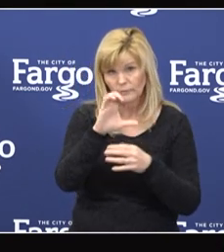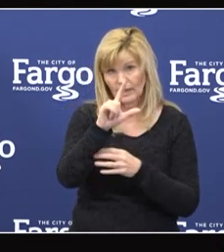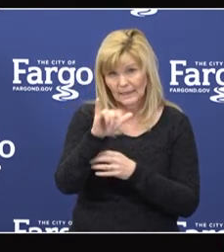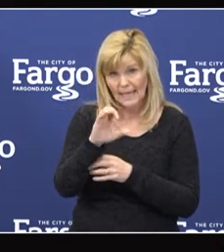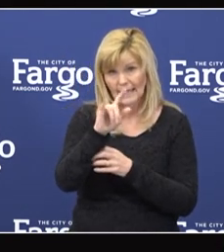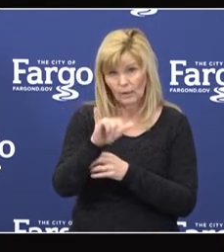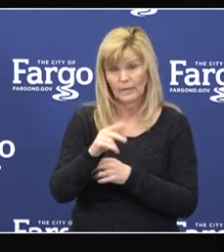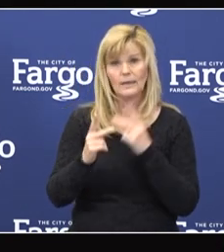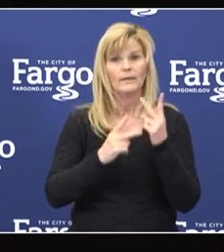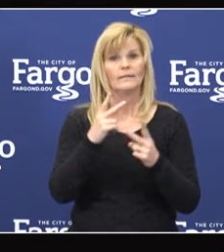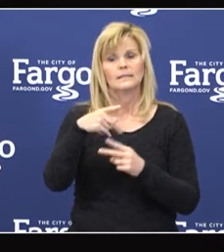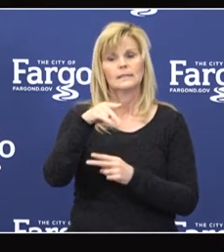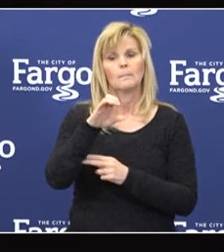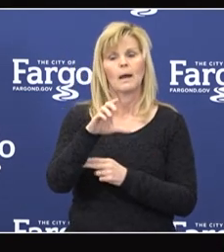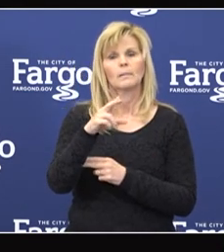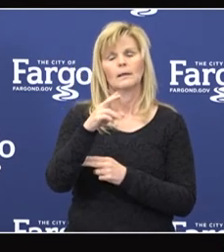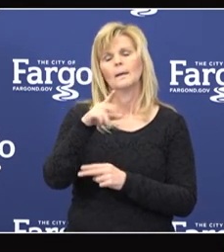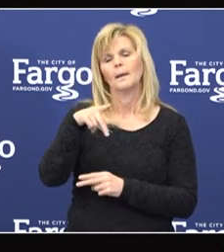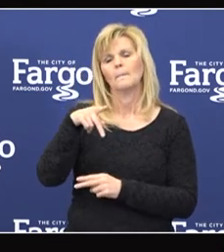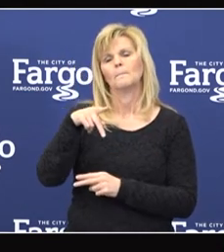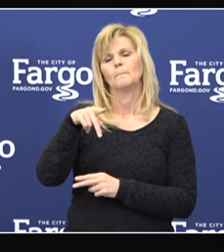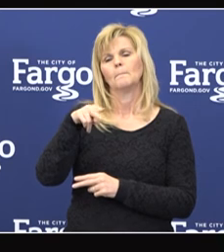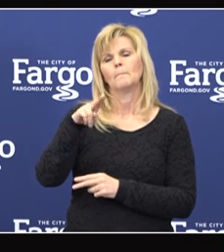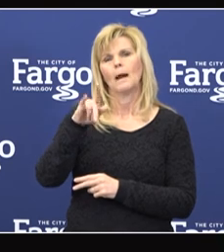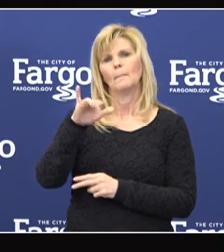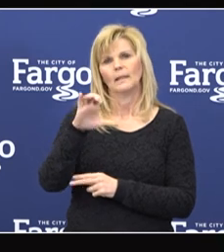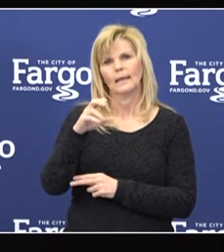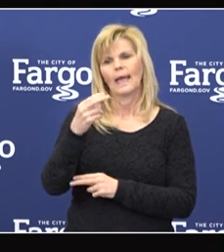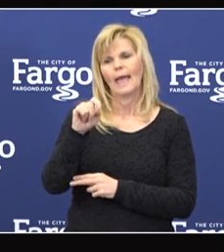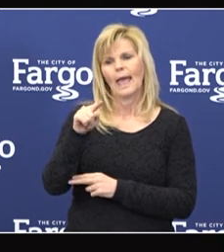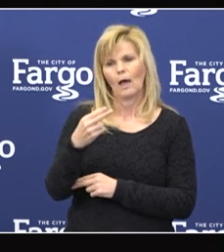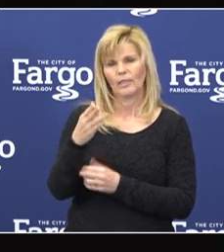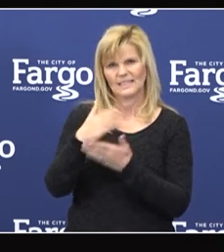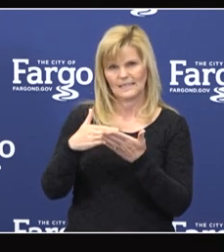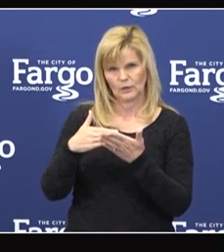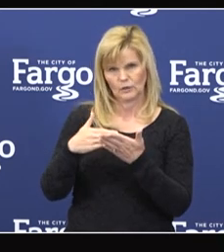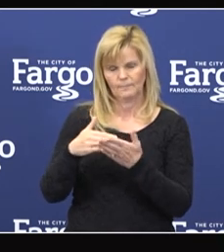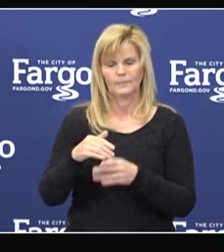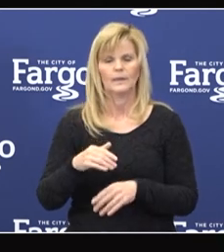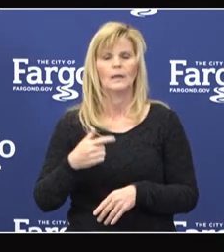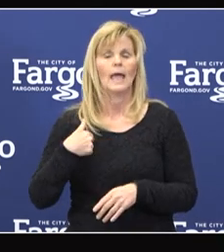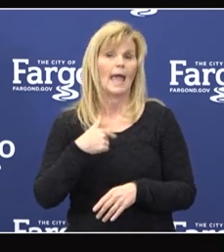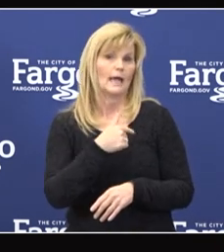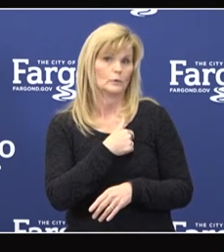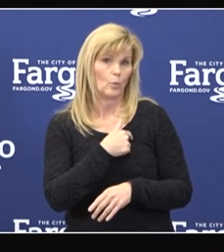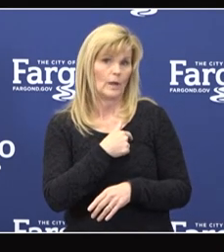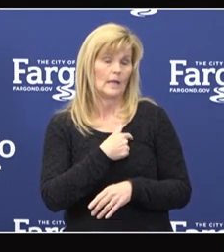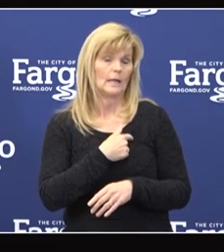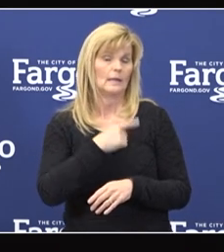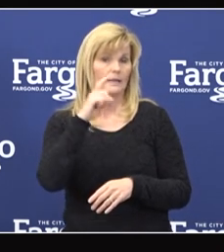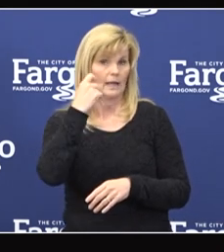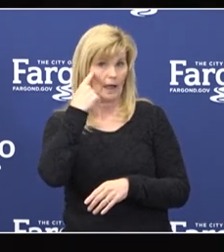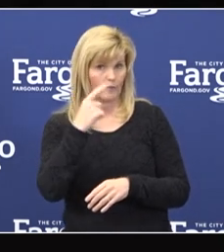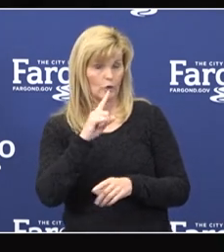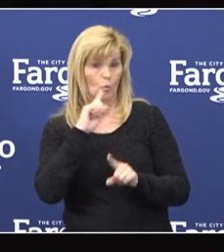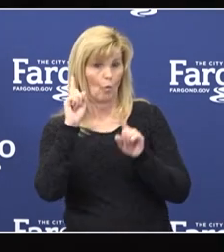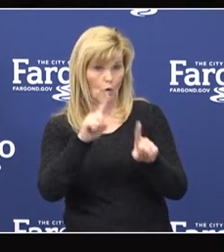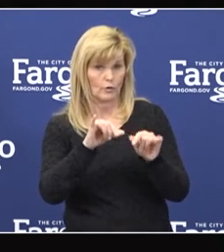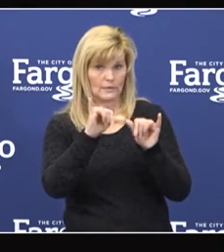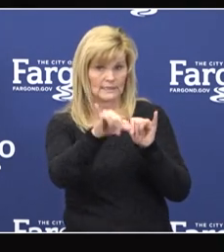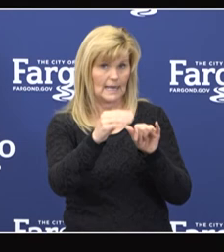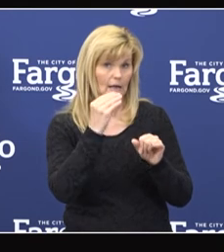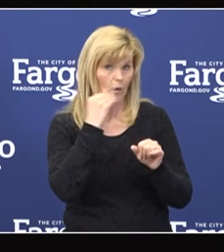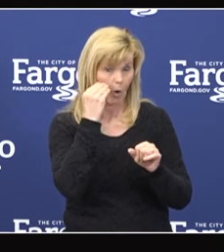please visit the public health section of Clay County's website. As Minnesota nears the end of the governor's stay-at-home order, multiple state